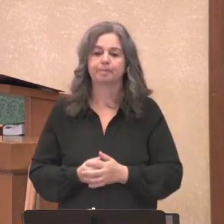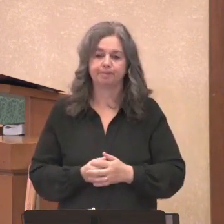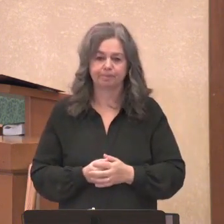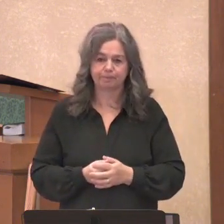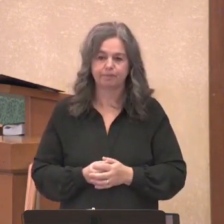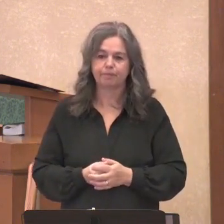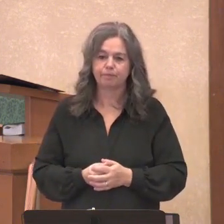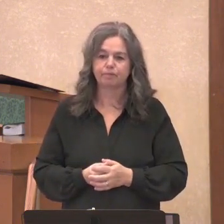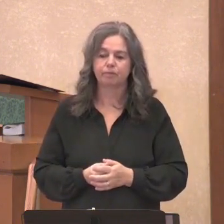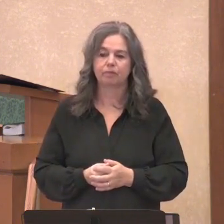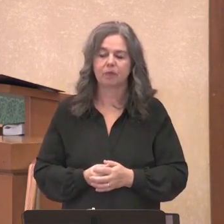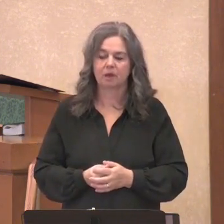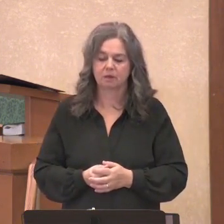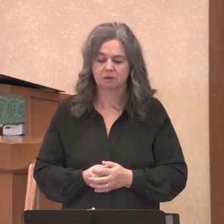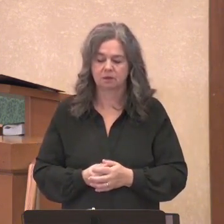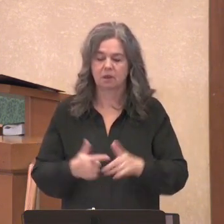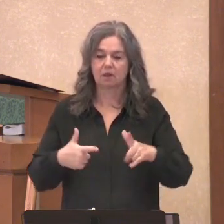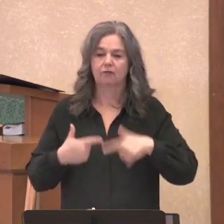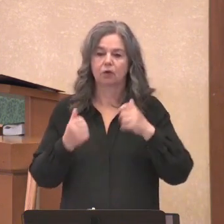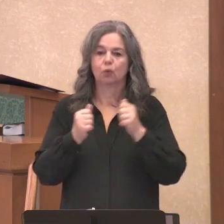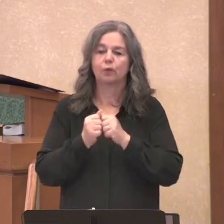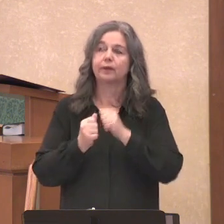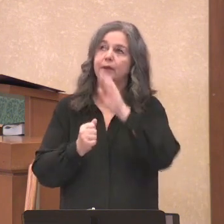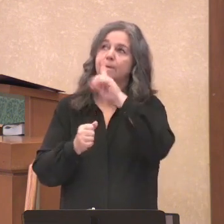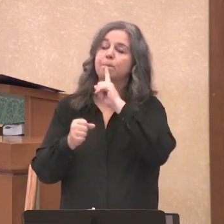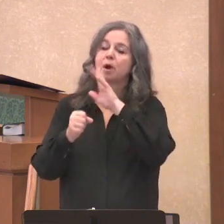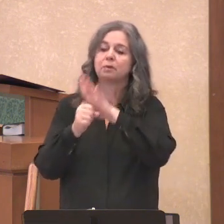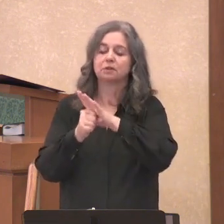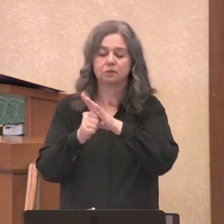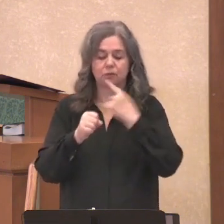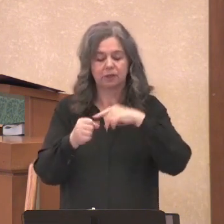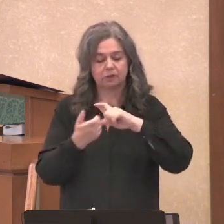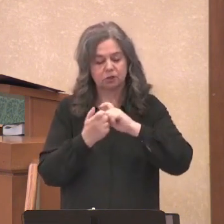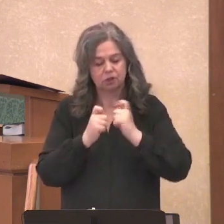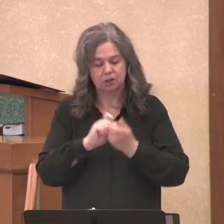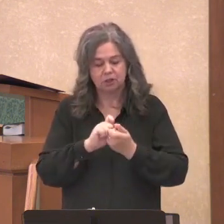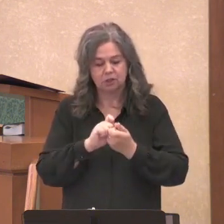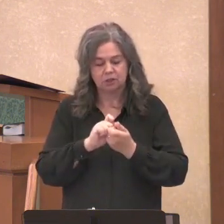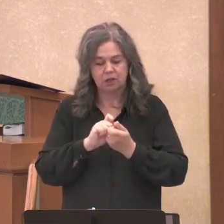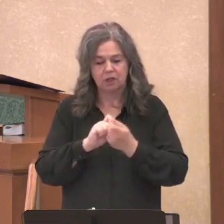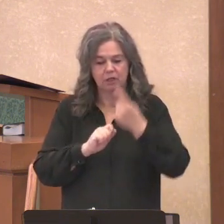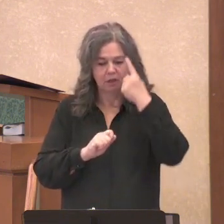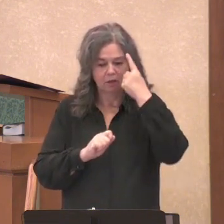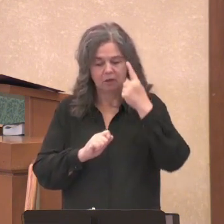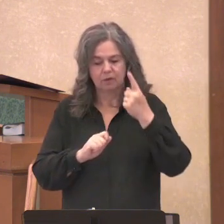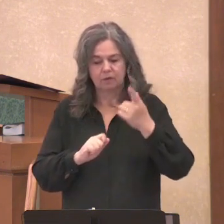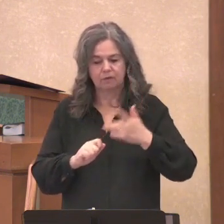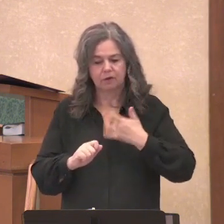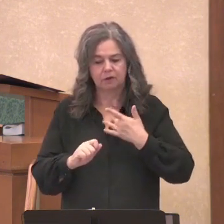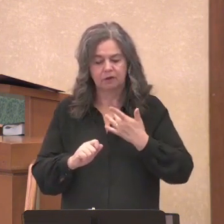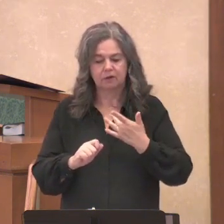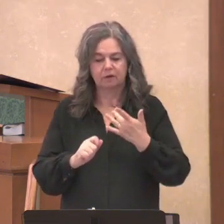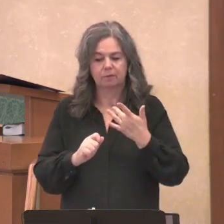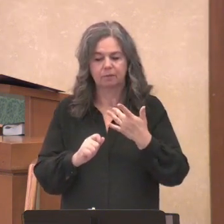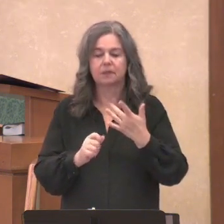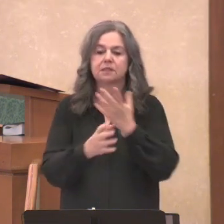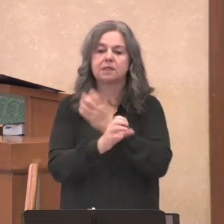In fact, living in that promise, I think, changes us to consider what it means to be saved.